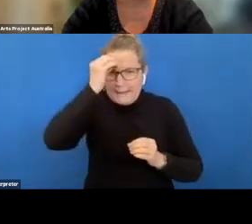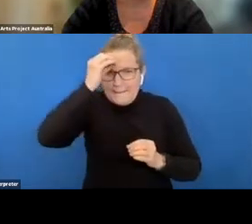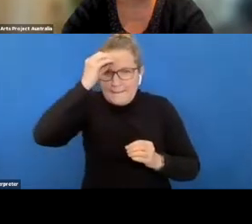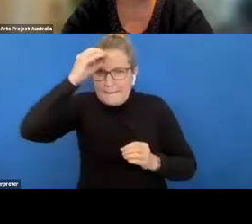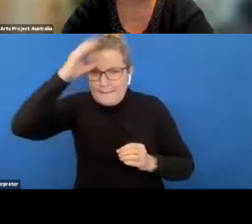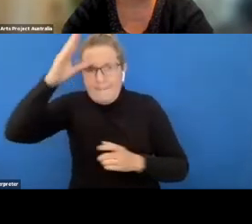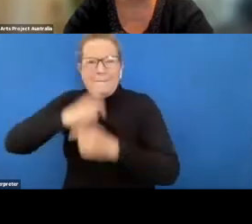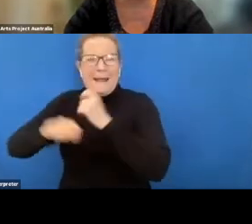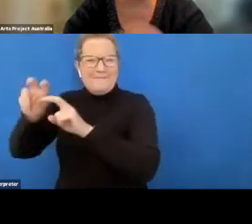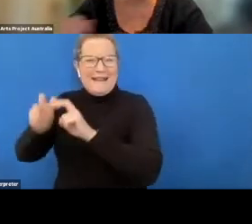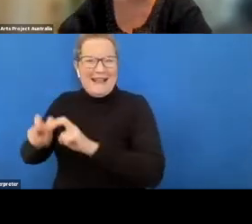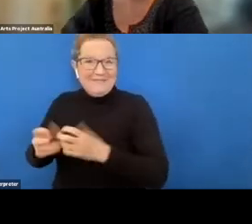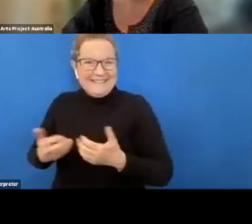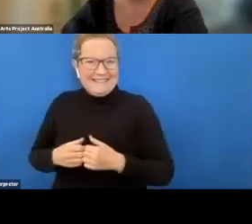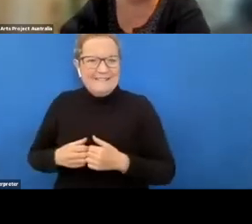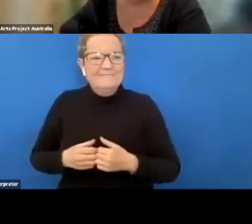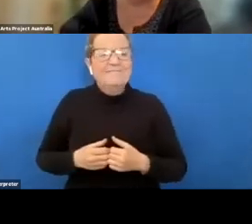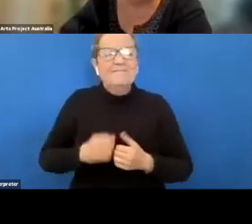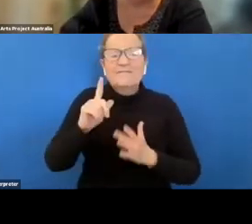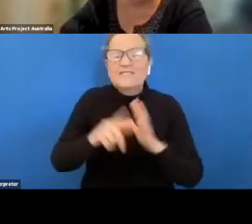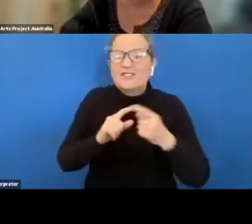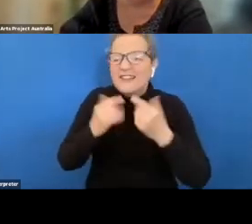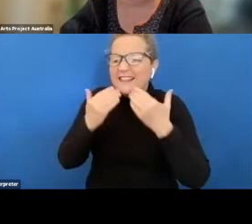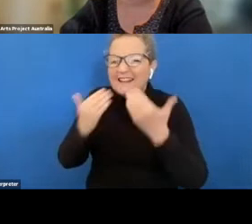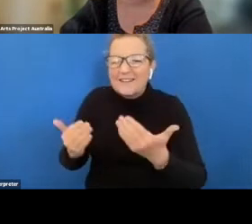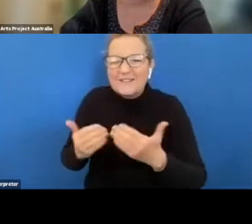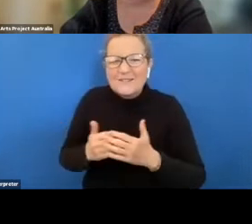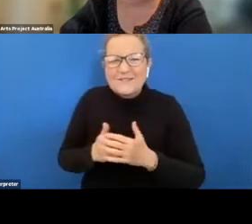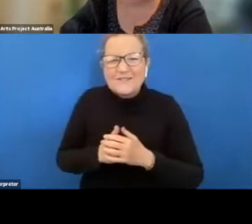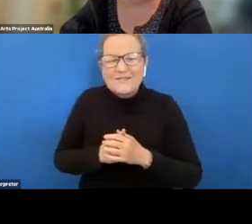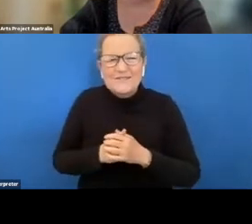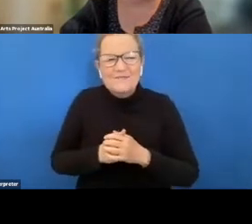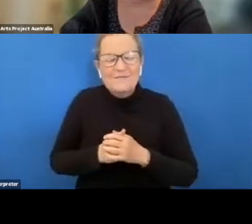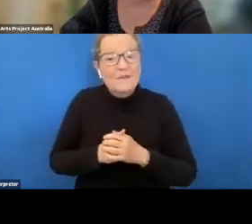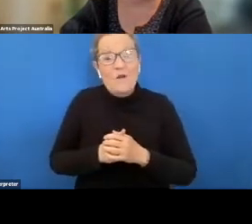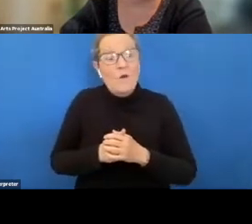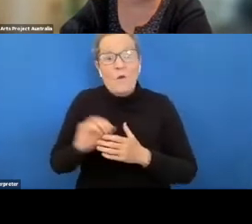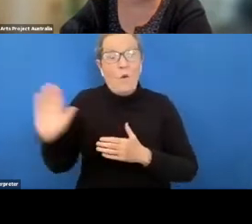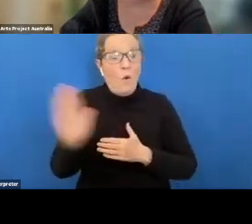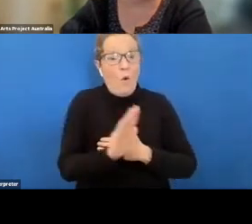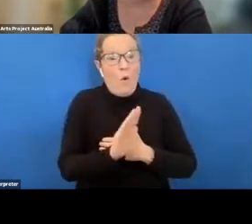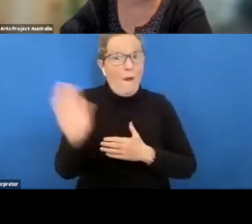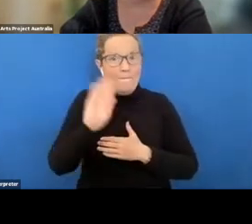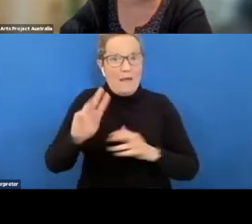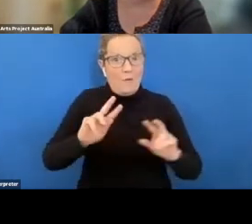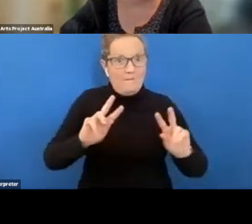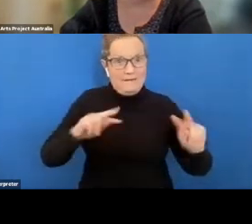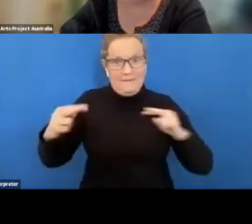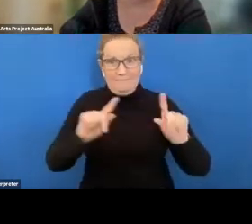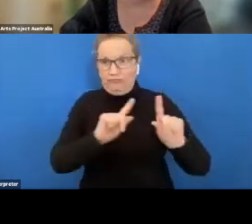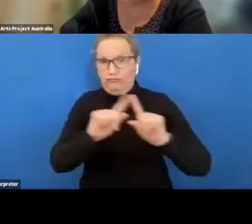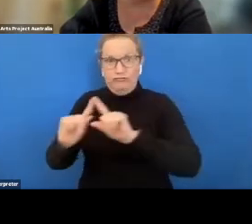thank you vicky that's great everyone's bringing such a different perspective which is yes yeah fantastic